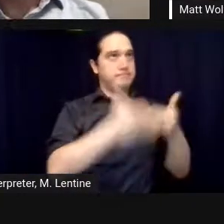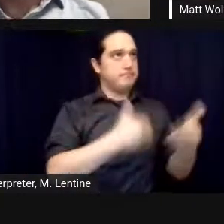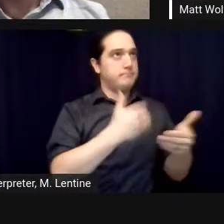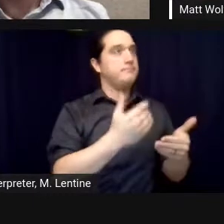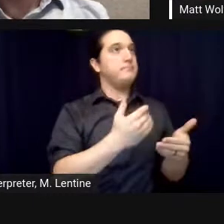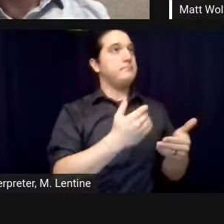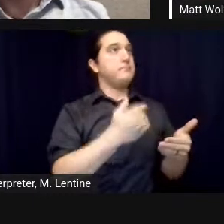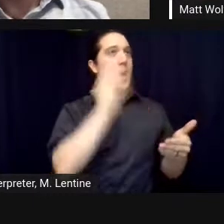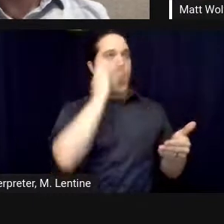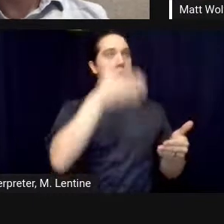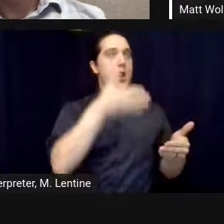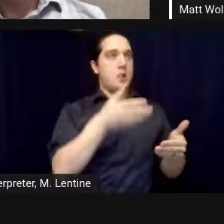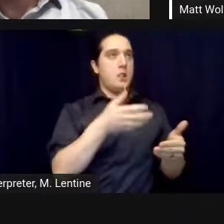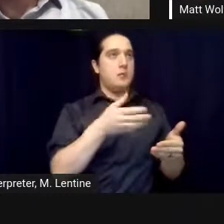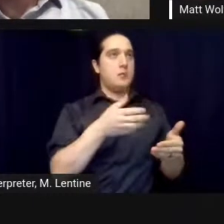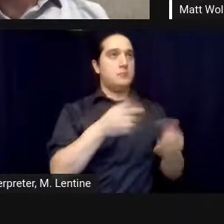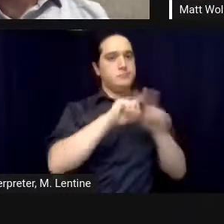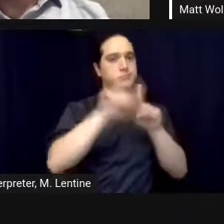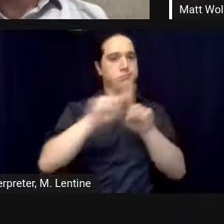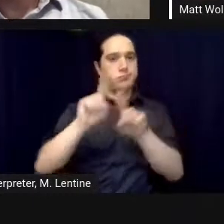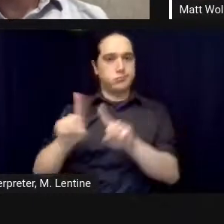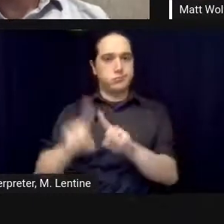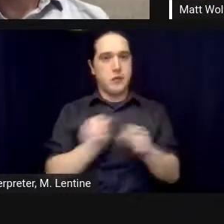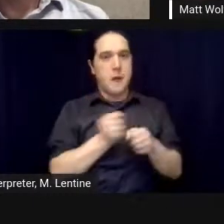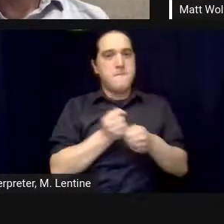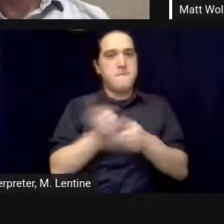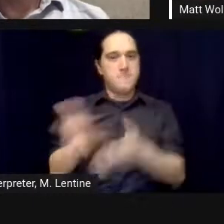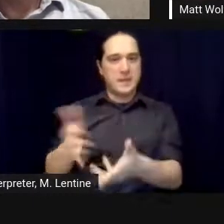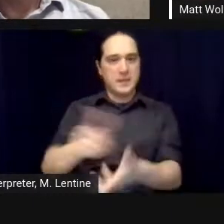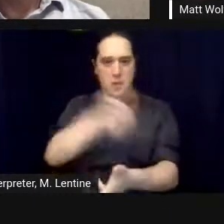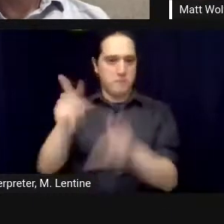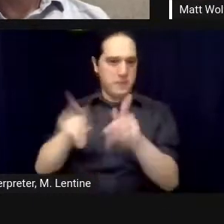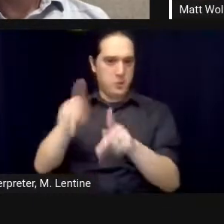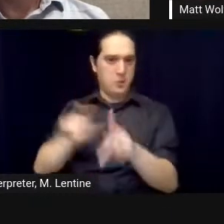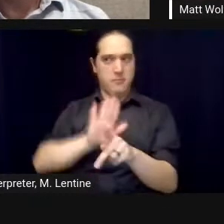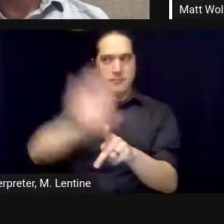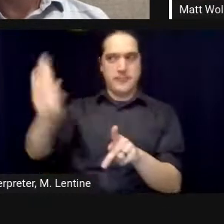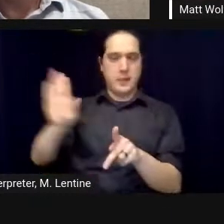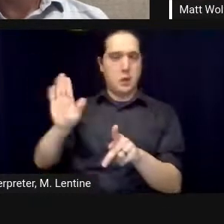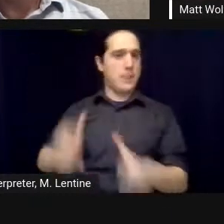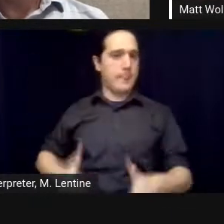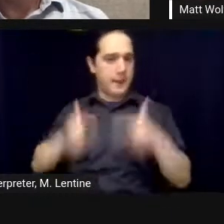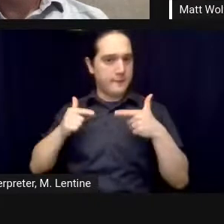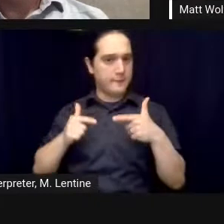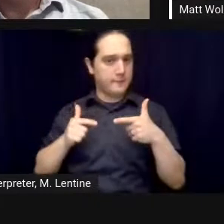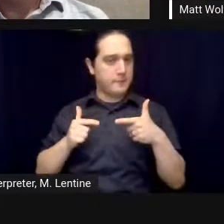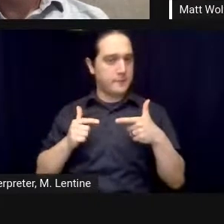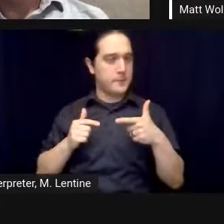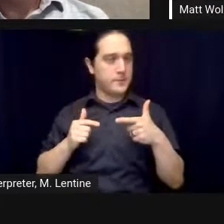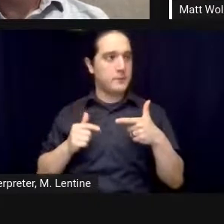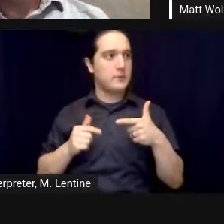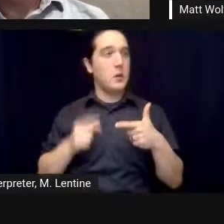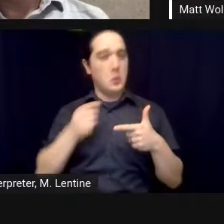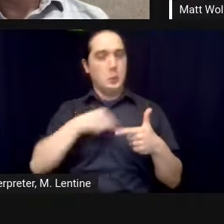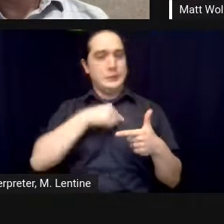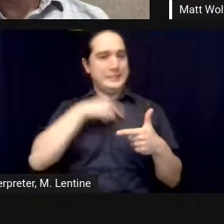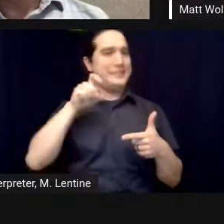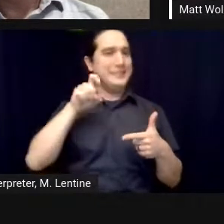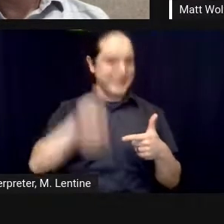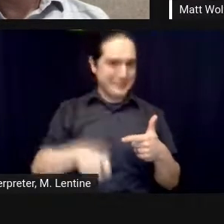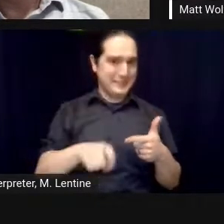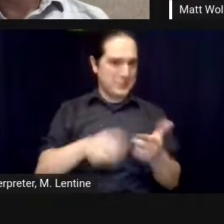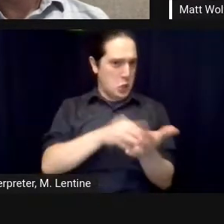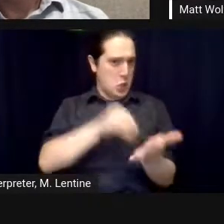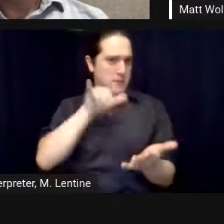the support system so we had to redesign our technosphere to make biosphere 2 work that's clearly